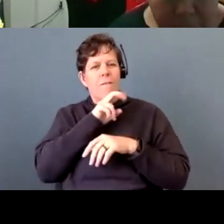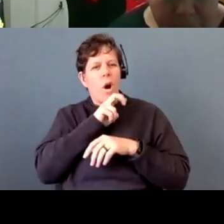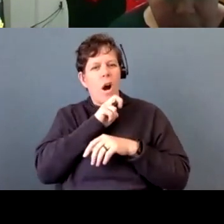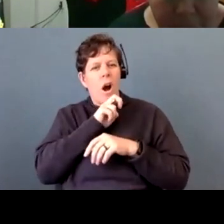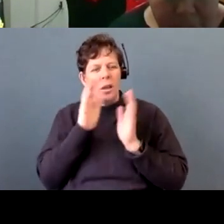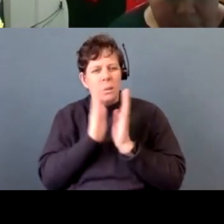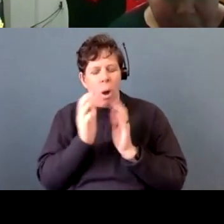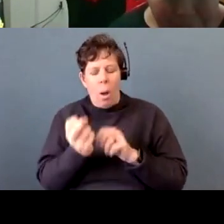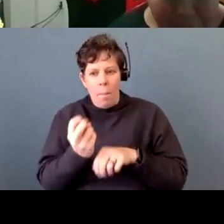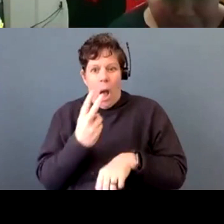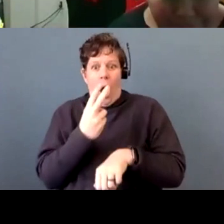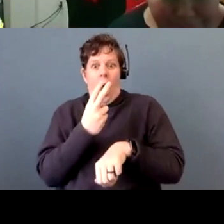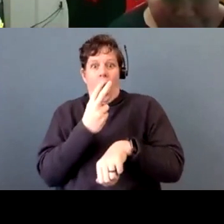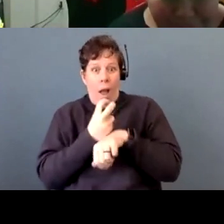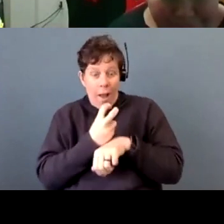face.